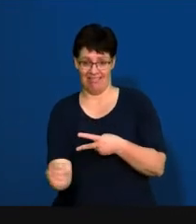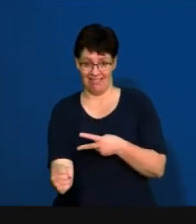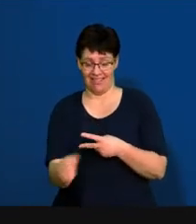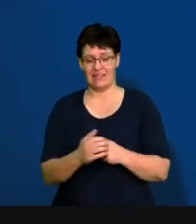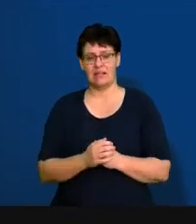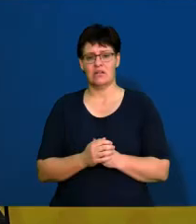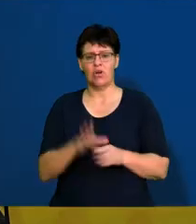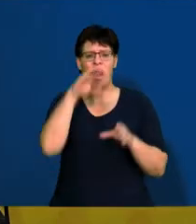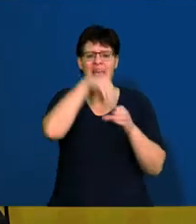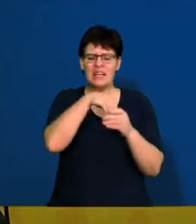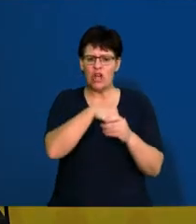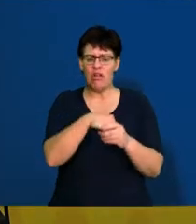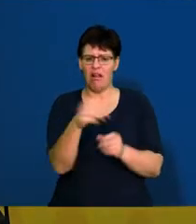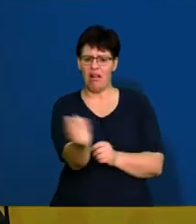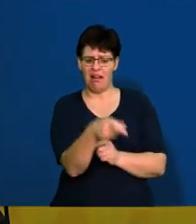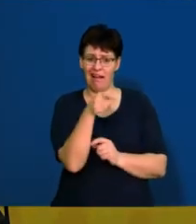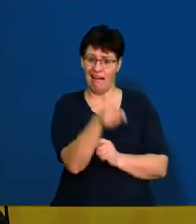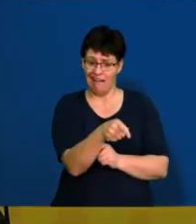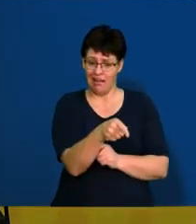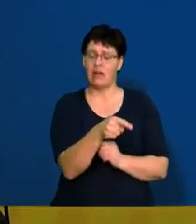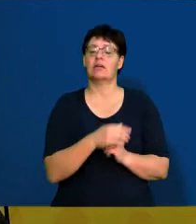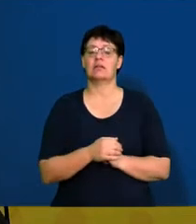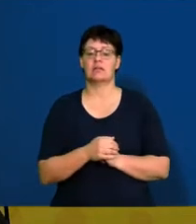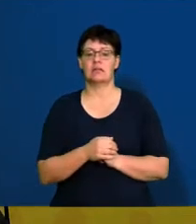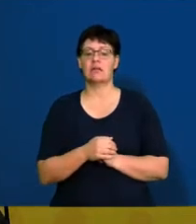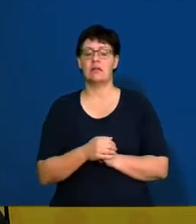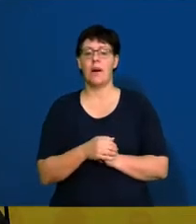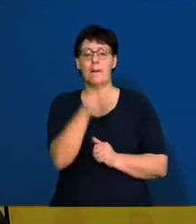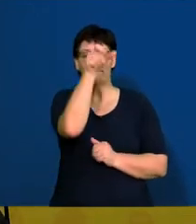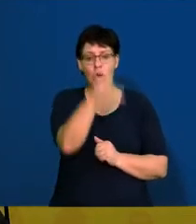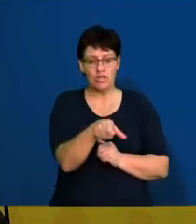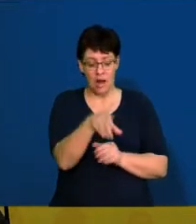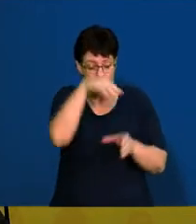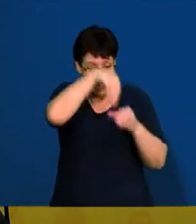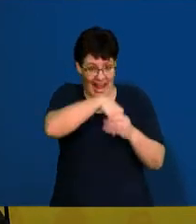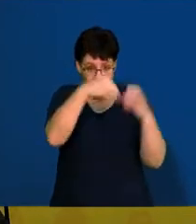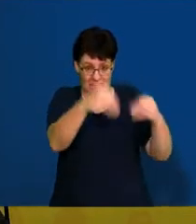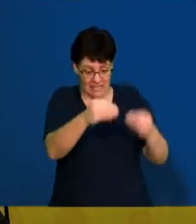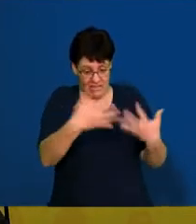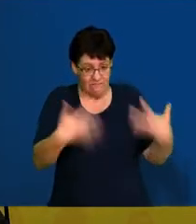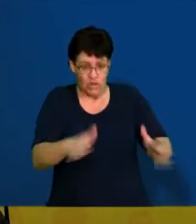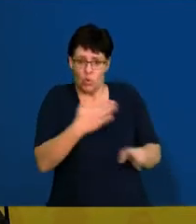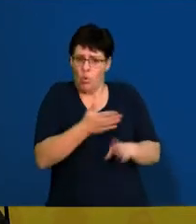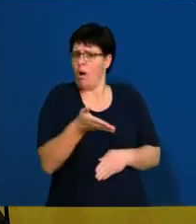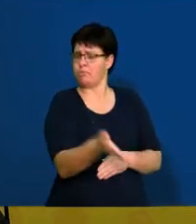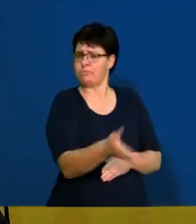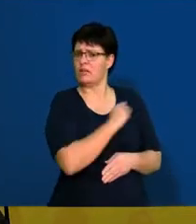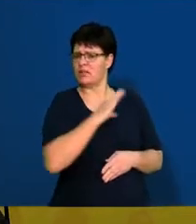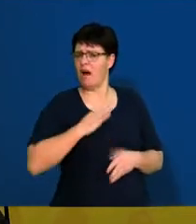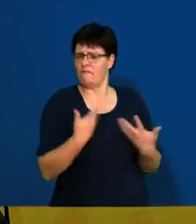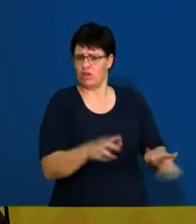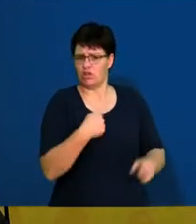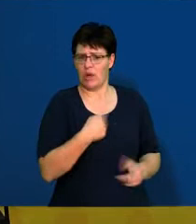recruitment. So internal recruitment is getting someone from within the organization already.